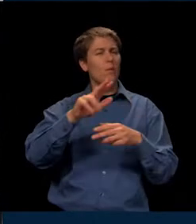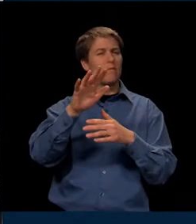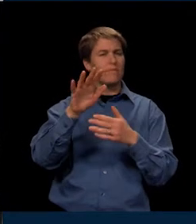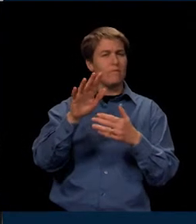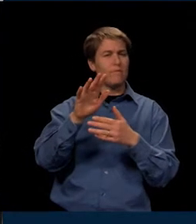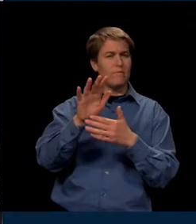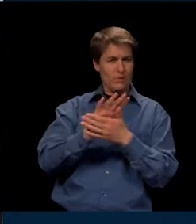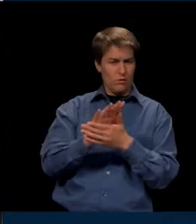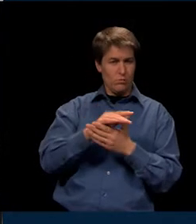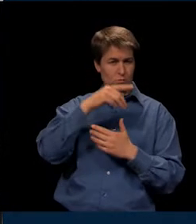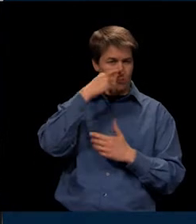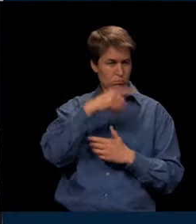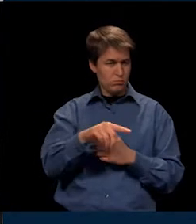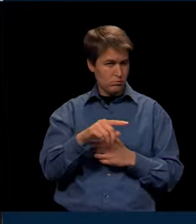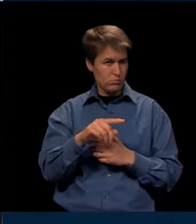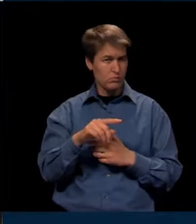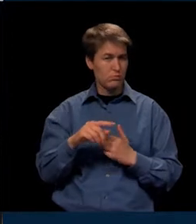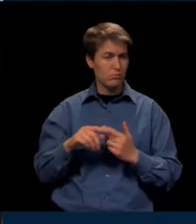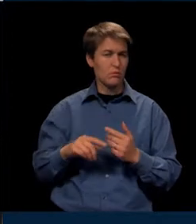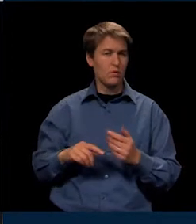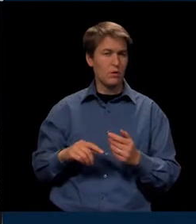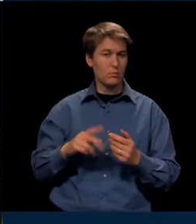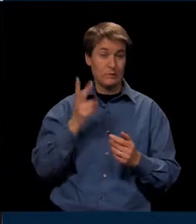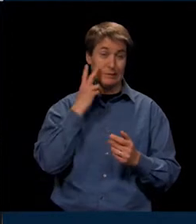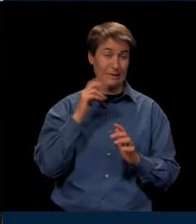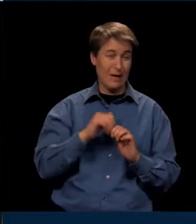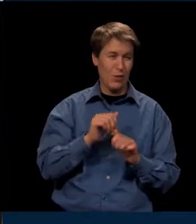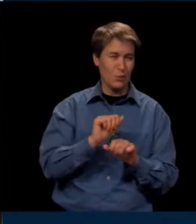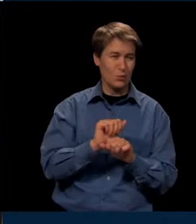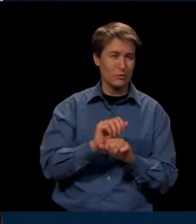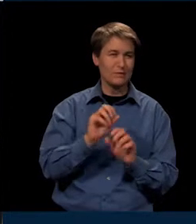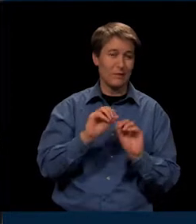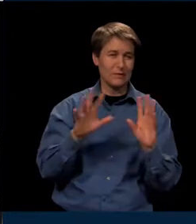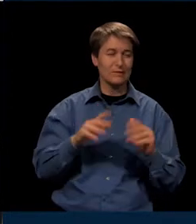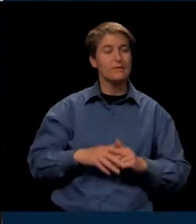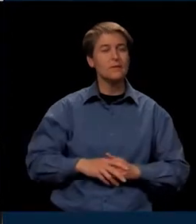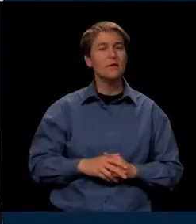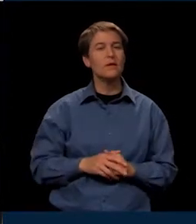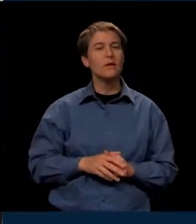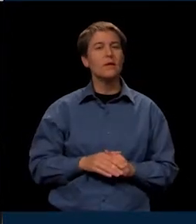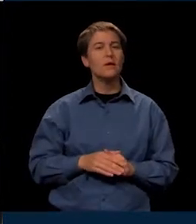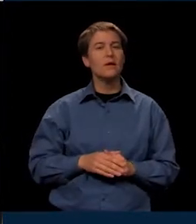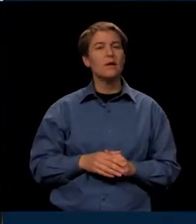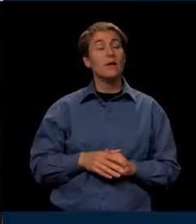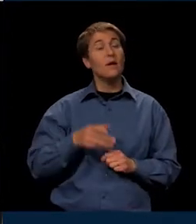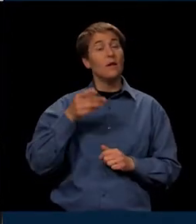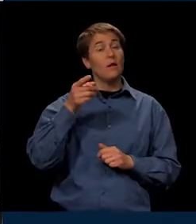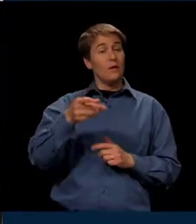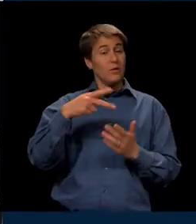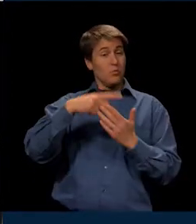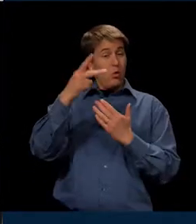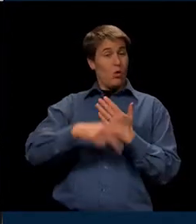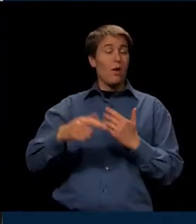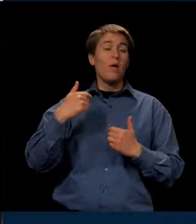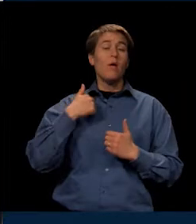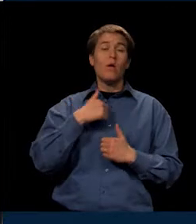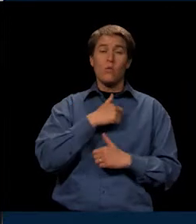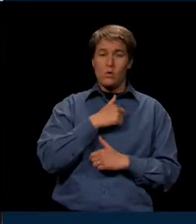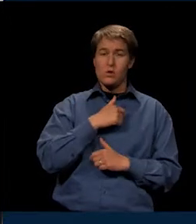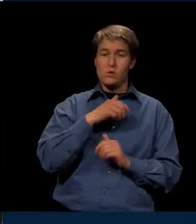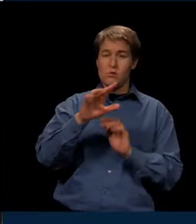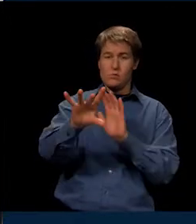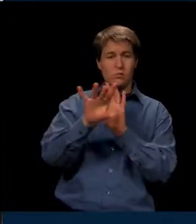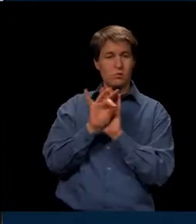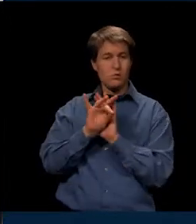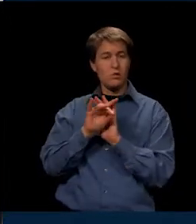if we could. We'll see how this works out, obviously. And here was a program that we were able to discover, a